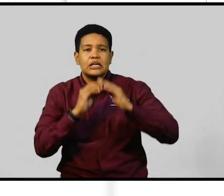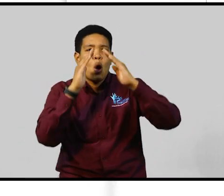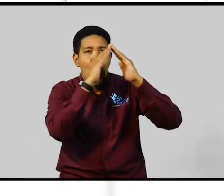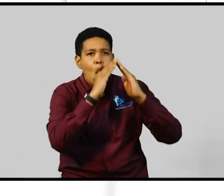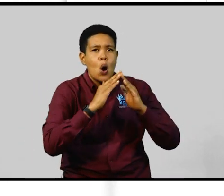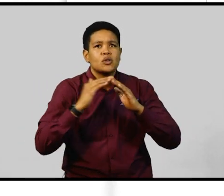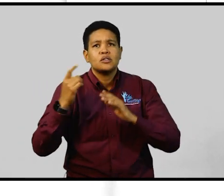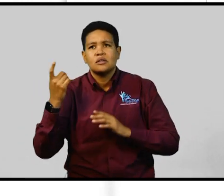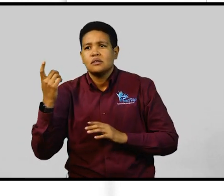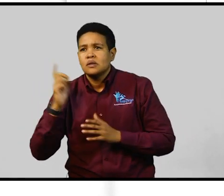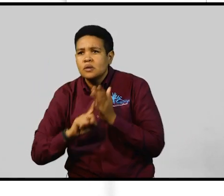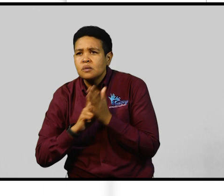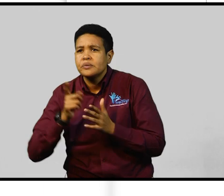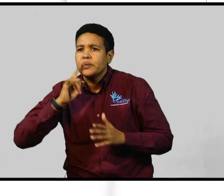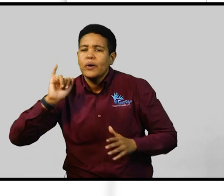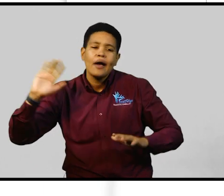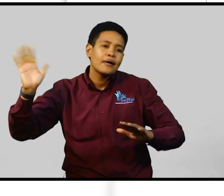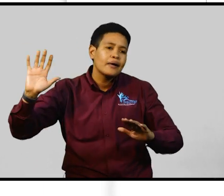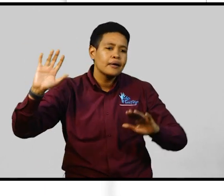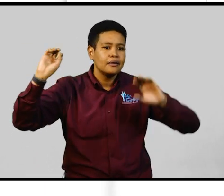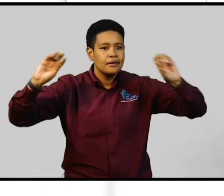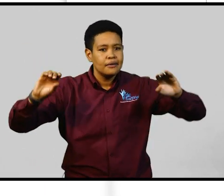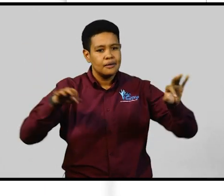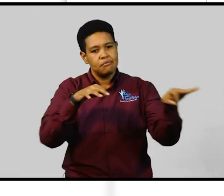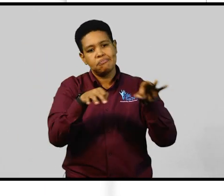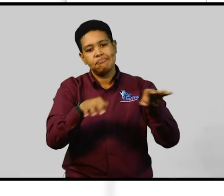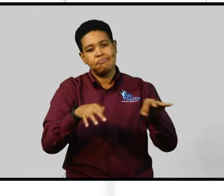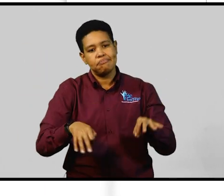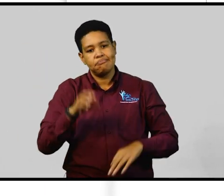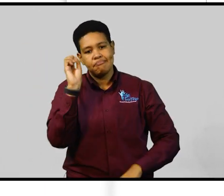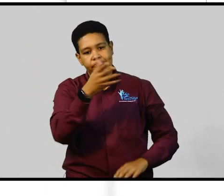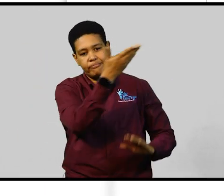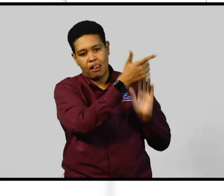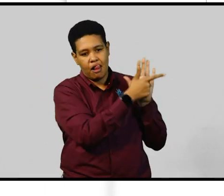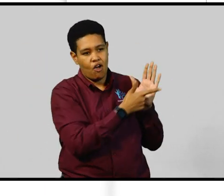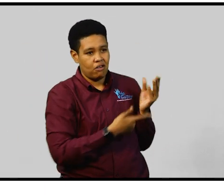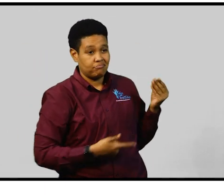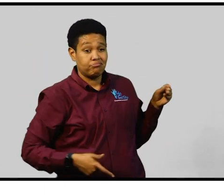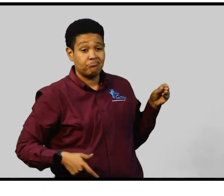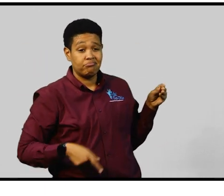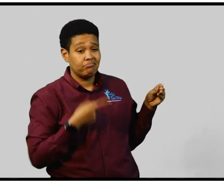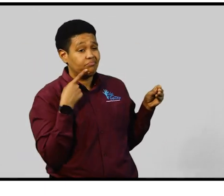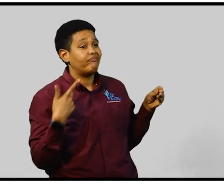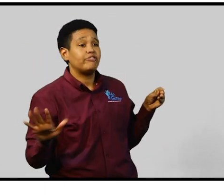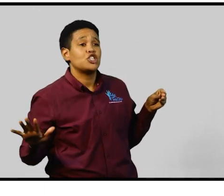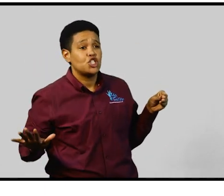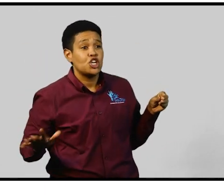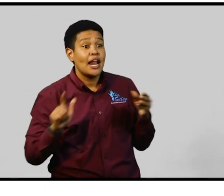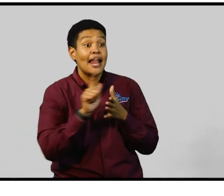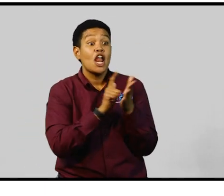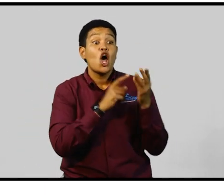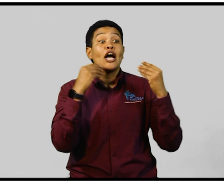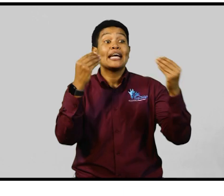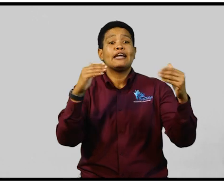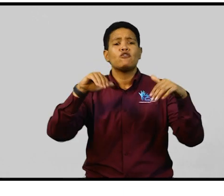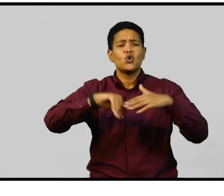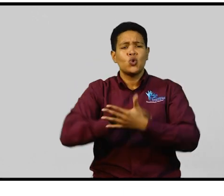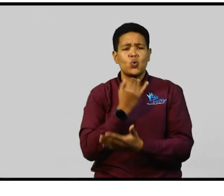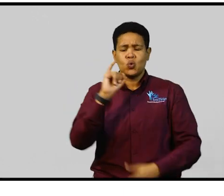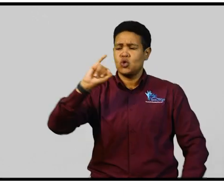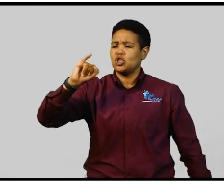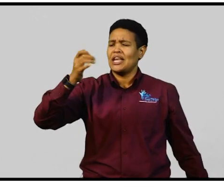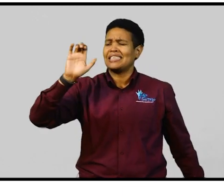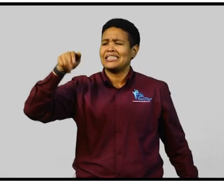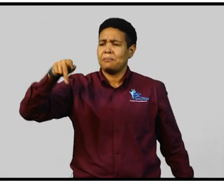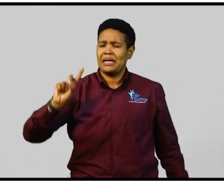health care. And the law gives the new JCPD the